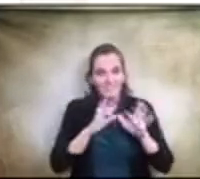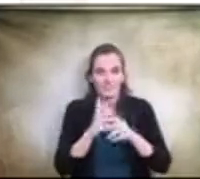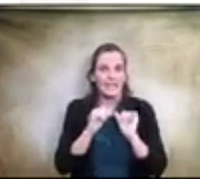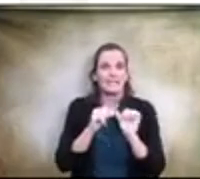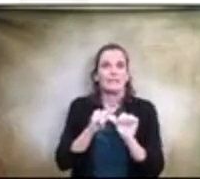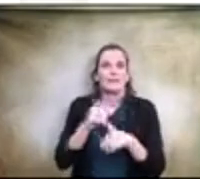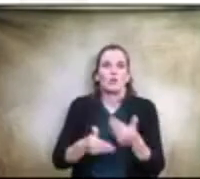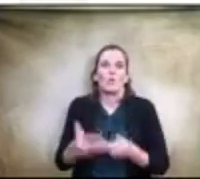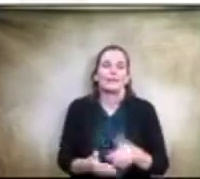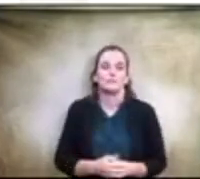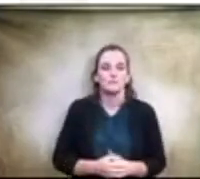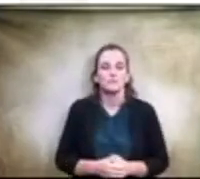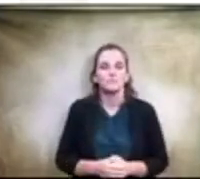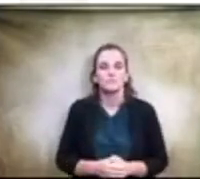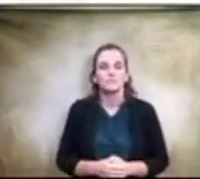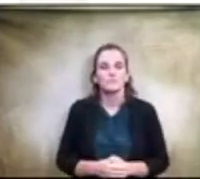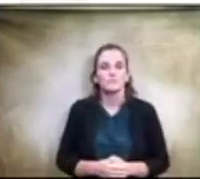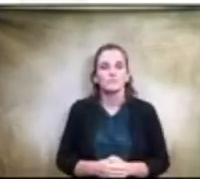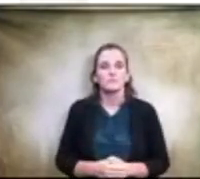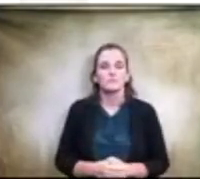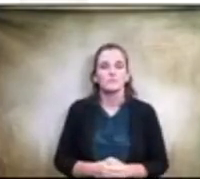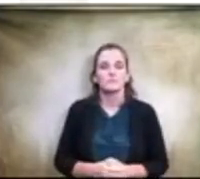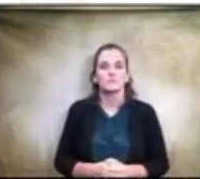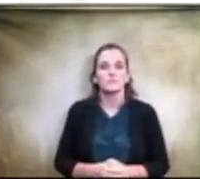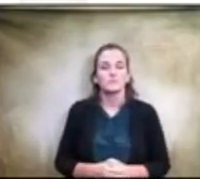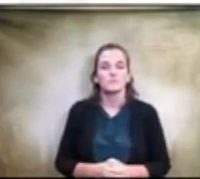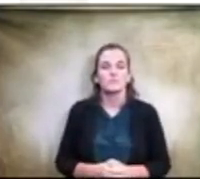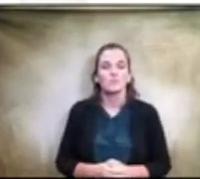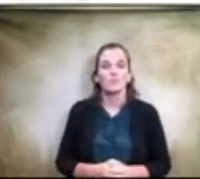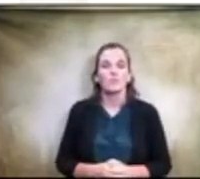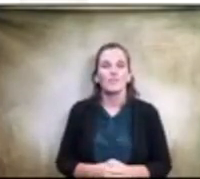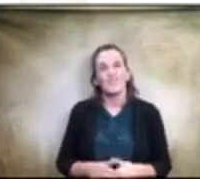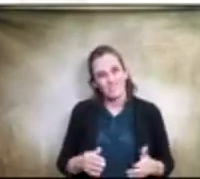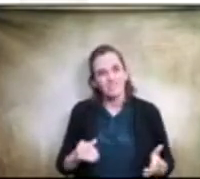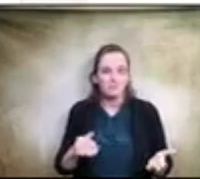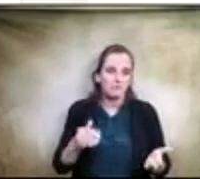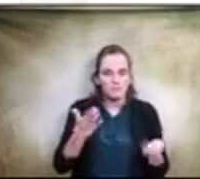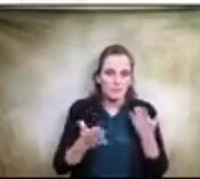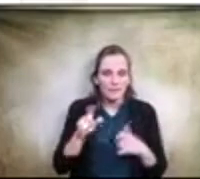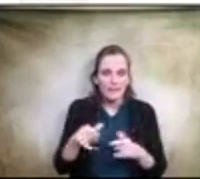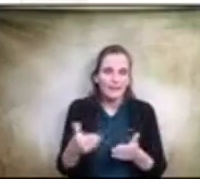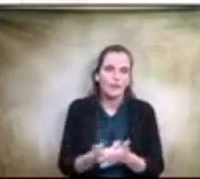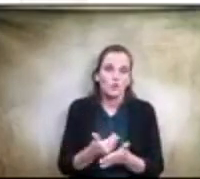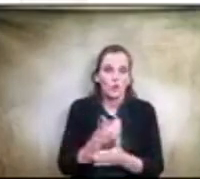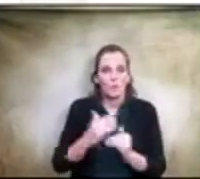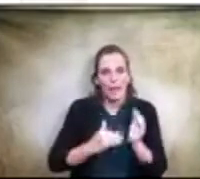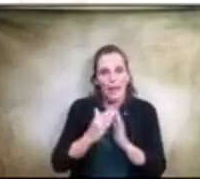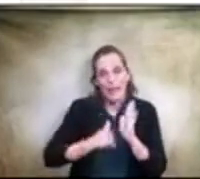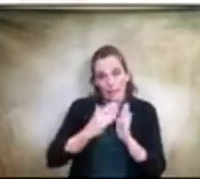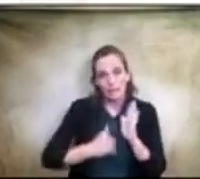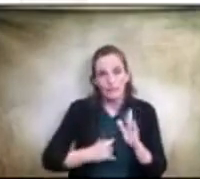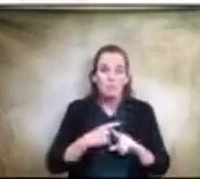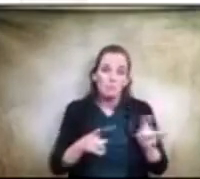um with some needing of some paint jobs that kind of stuff they are still uh two of